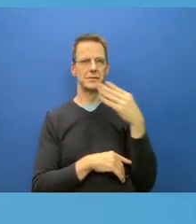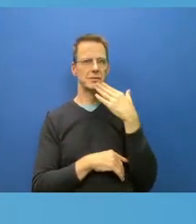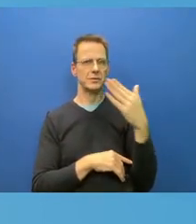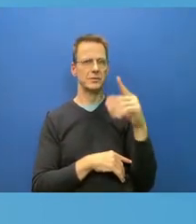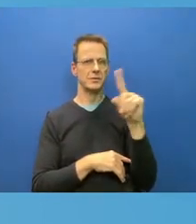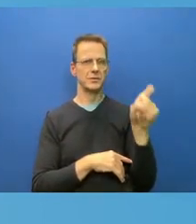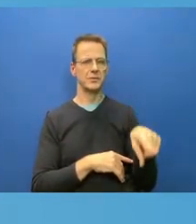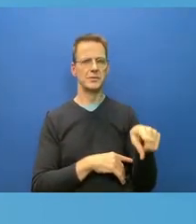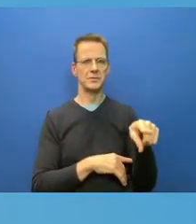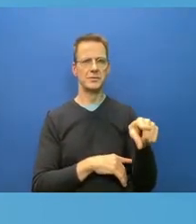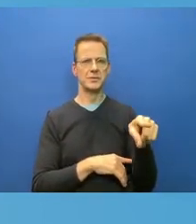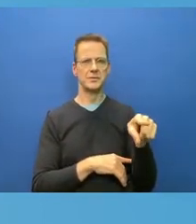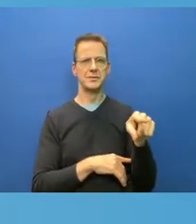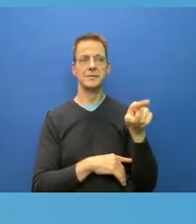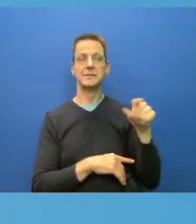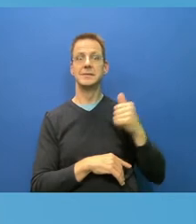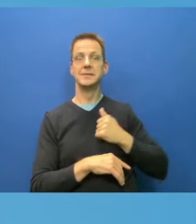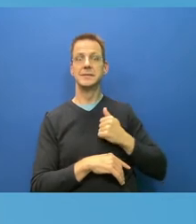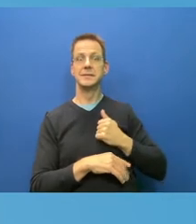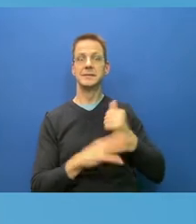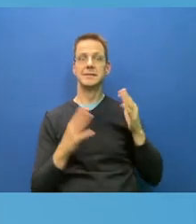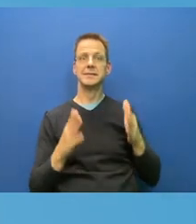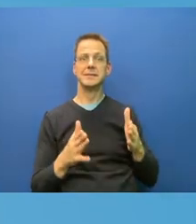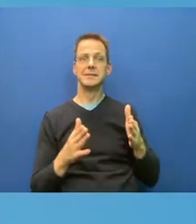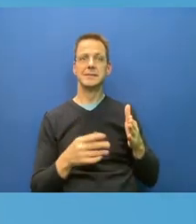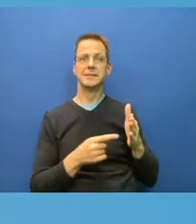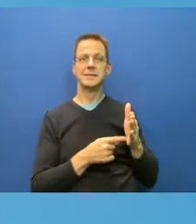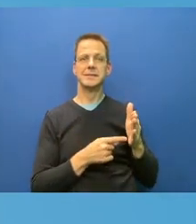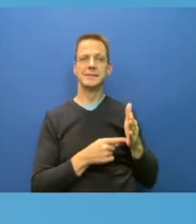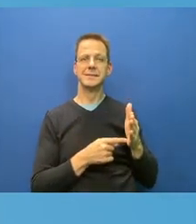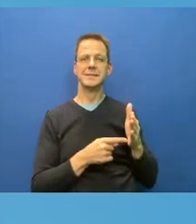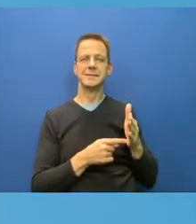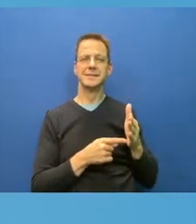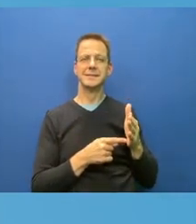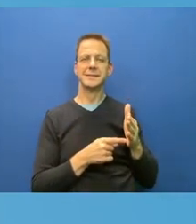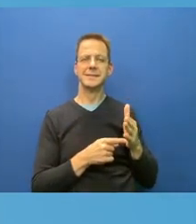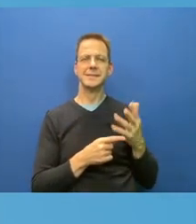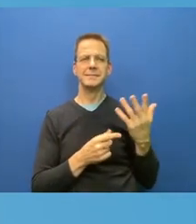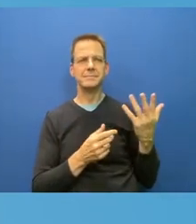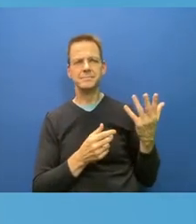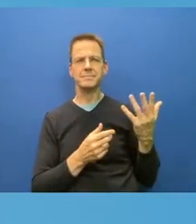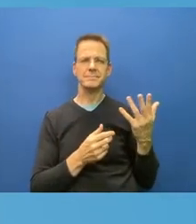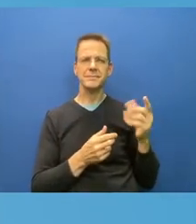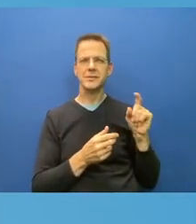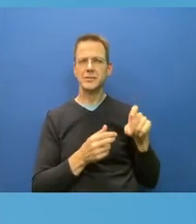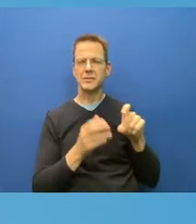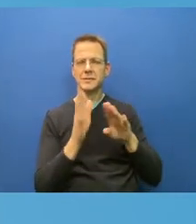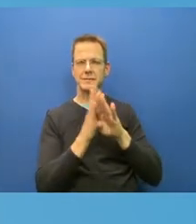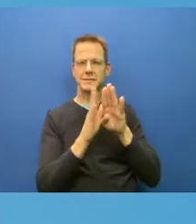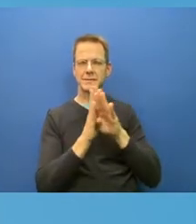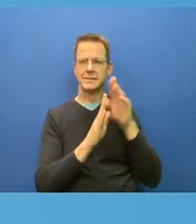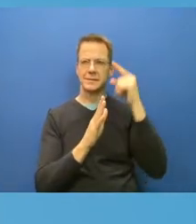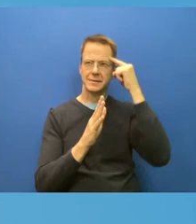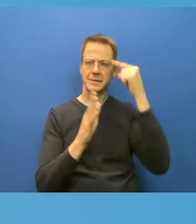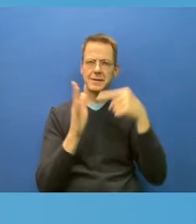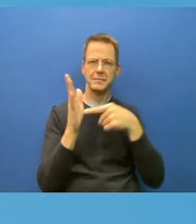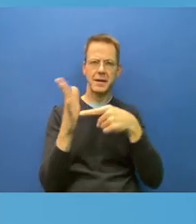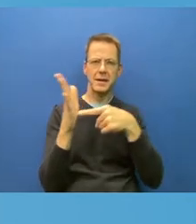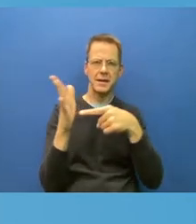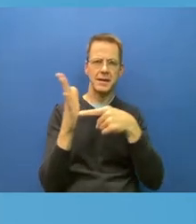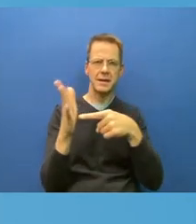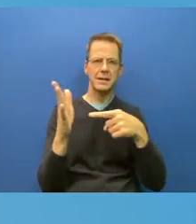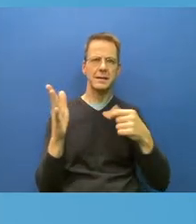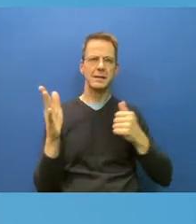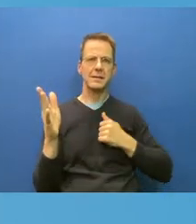model. And and most Canadians are irrational. And if they have a model in the back of their mind, even